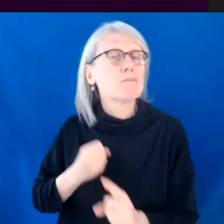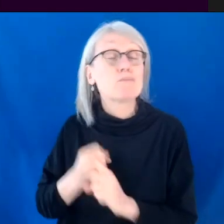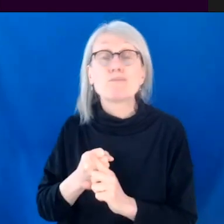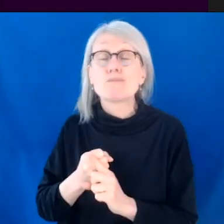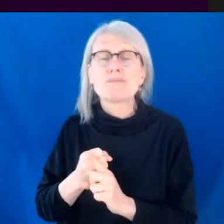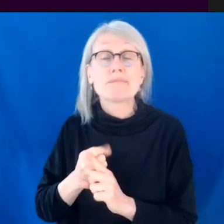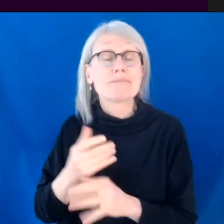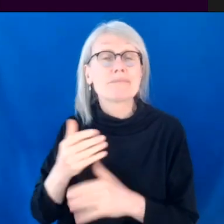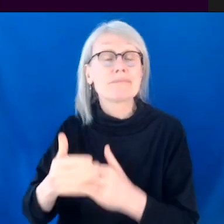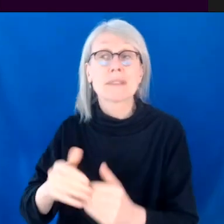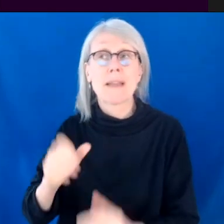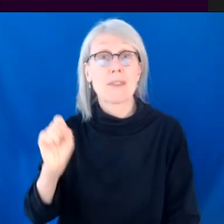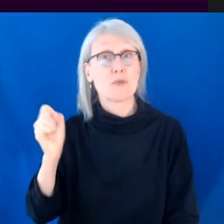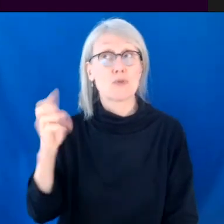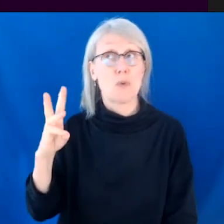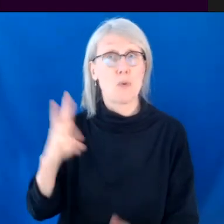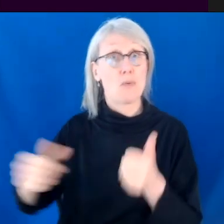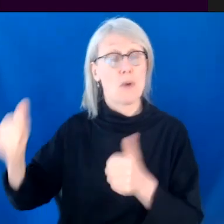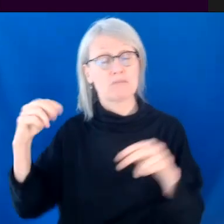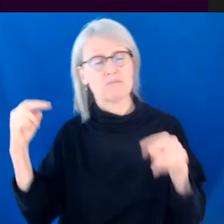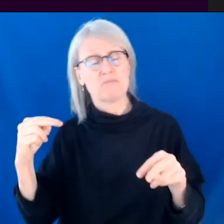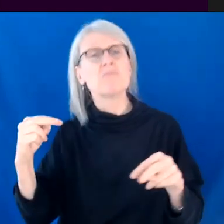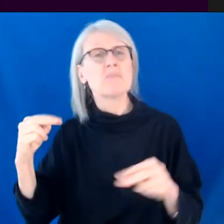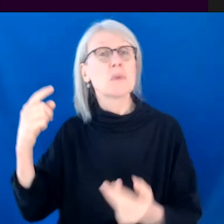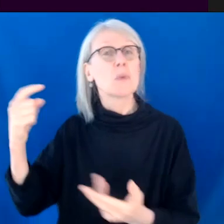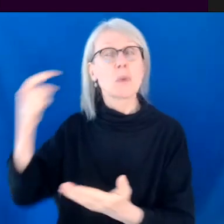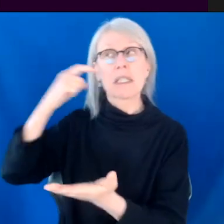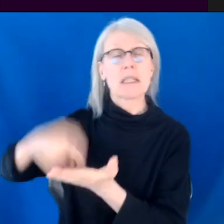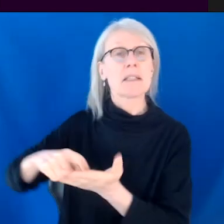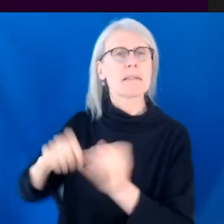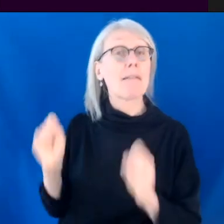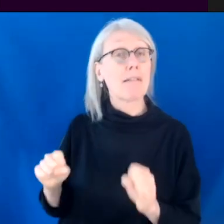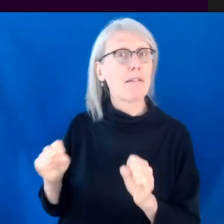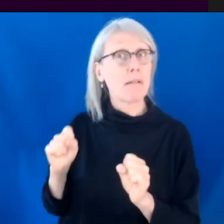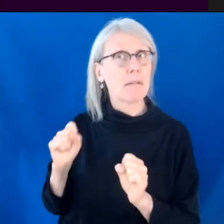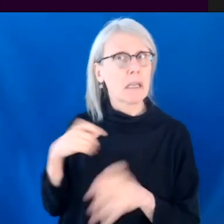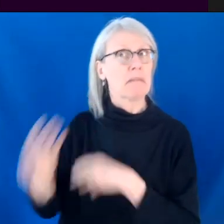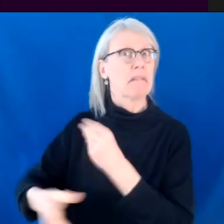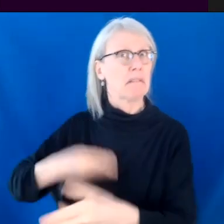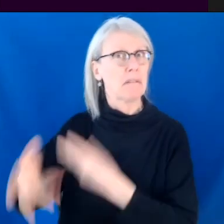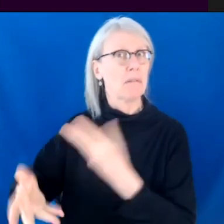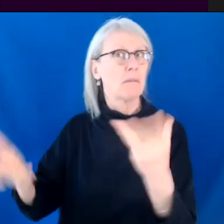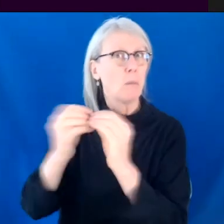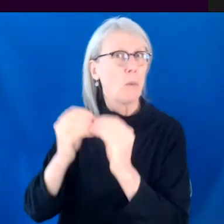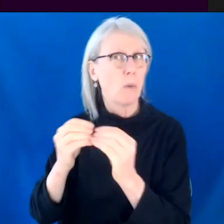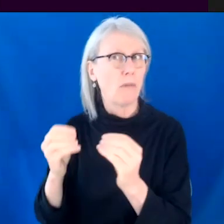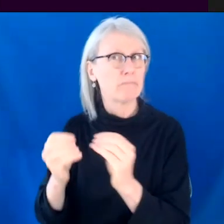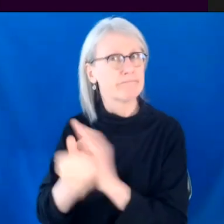the showrunners kind of recognized that I, you know, could contribute more to the room. Um,